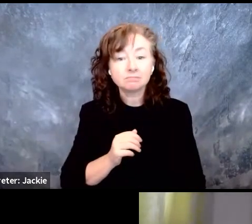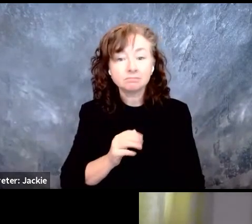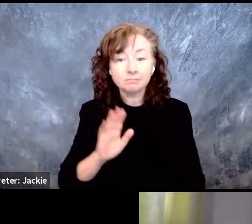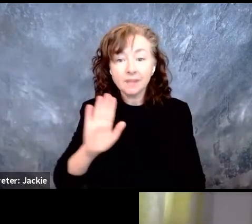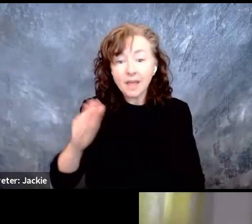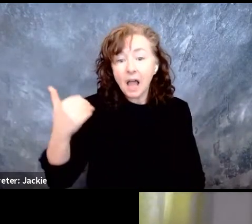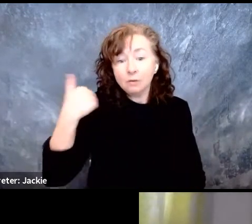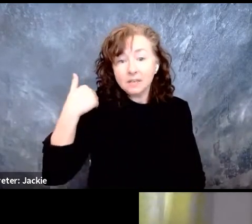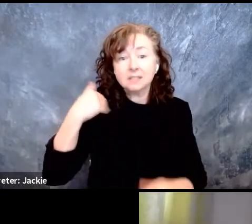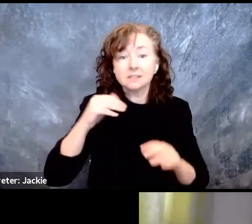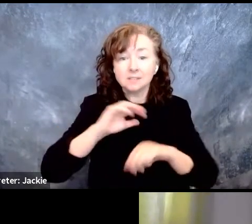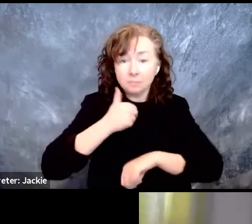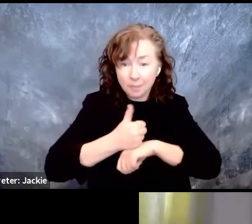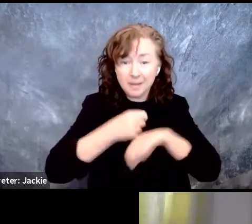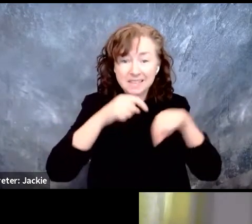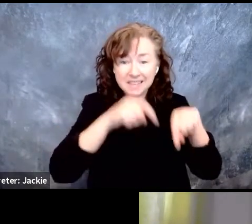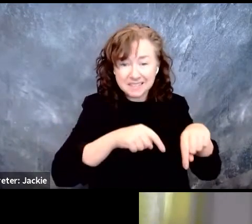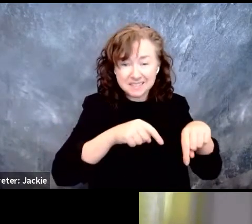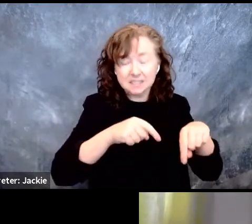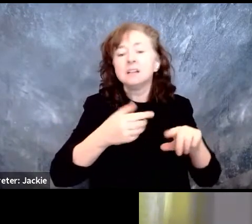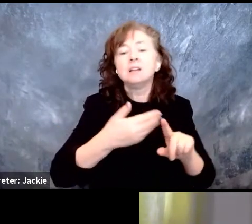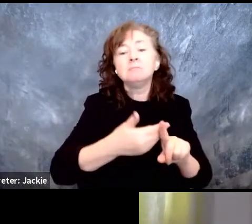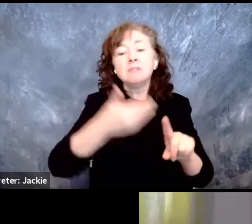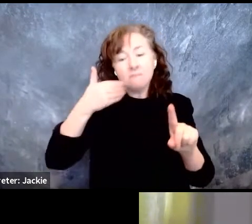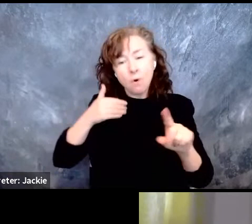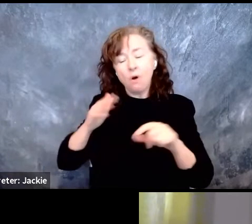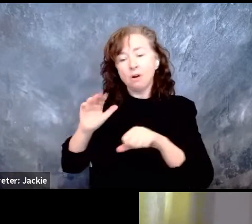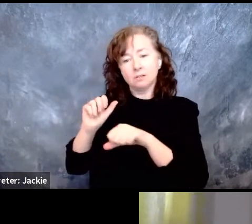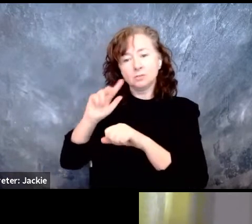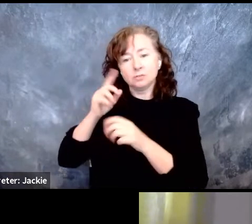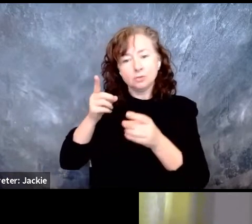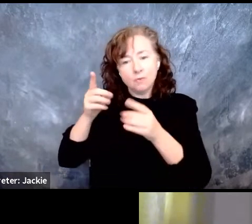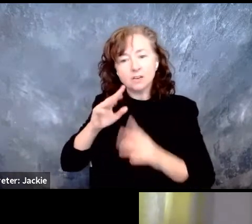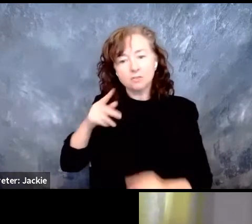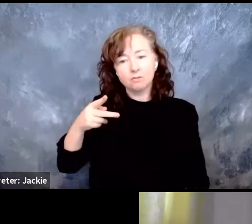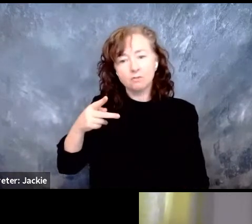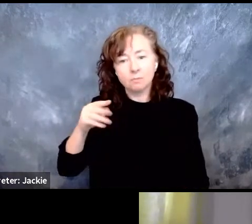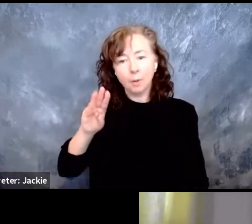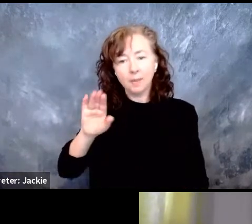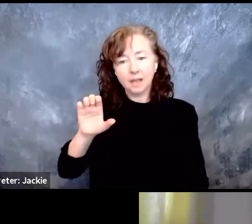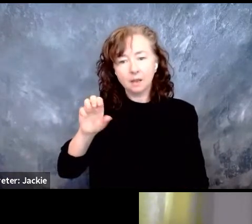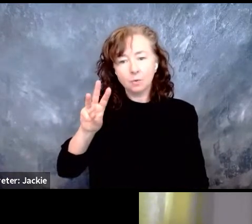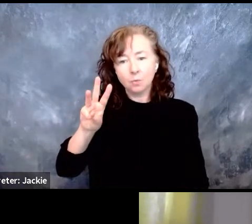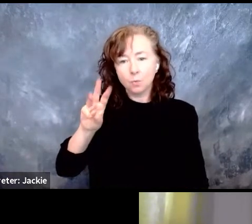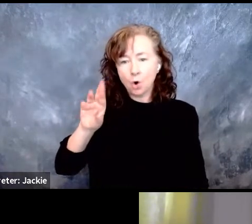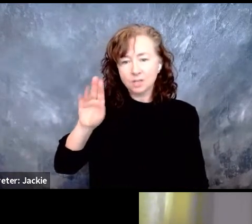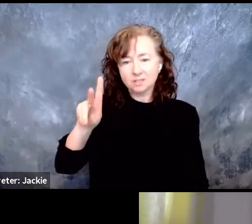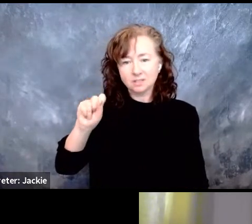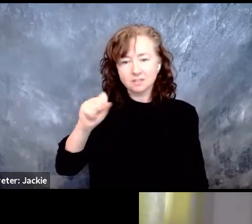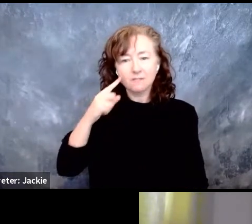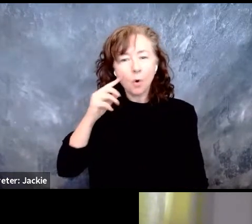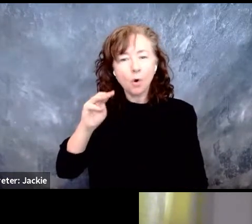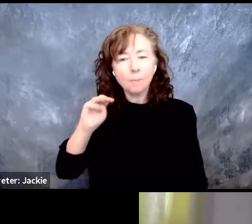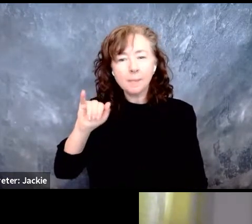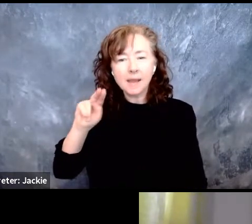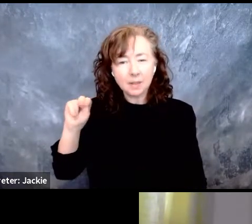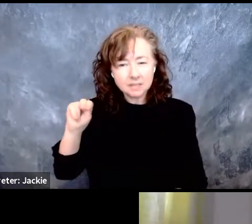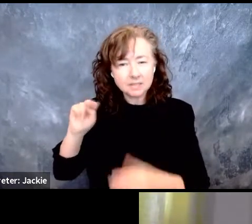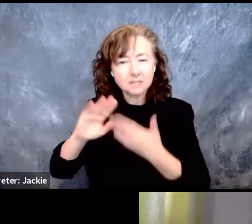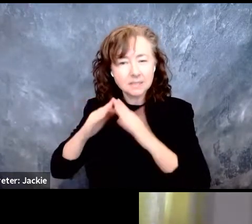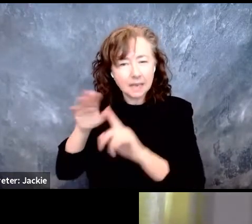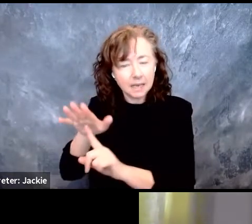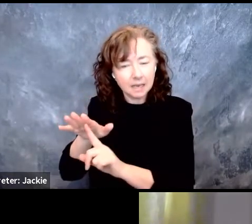position, she was the director of public works for the city of Minneapolis and previously served as